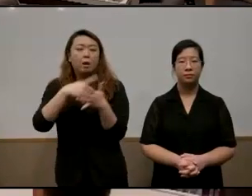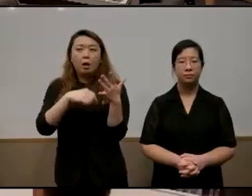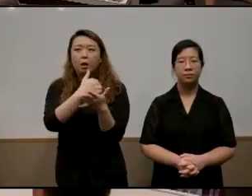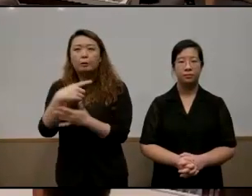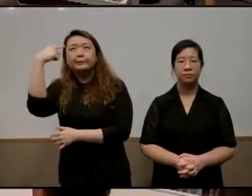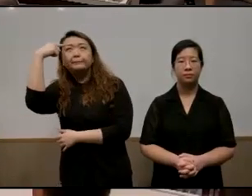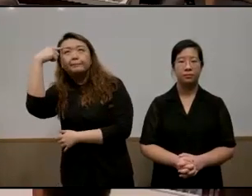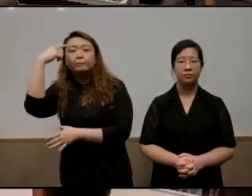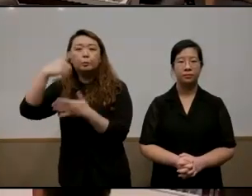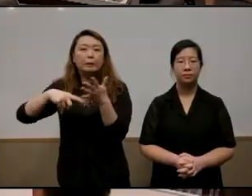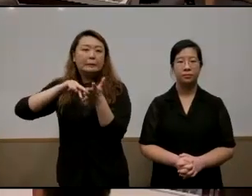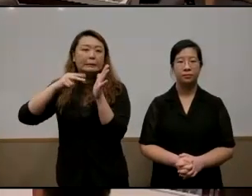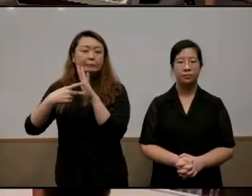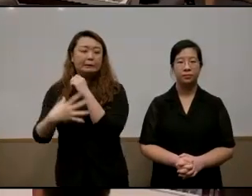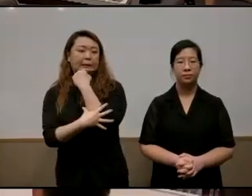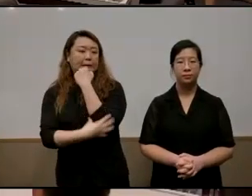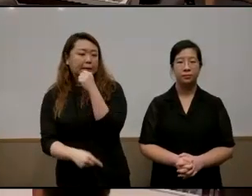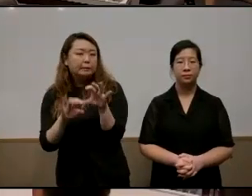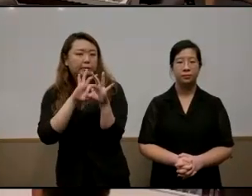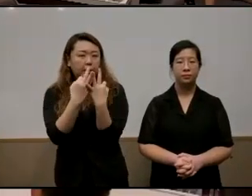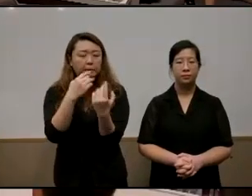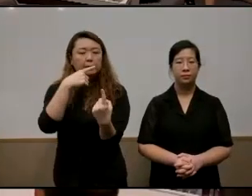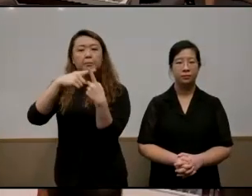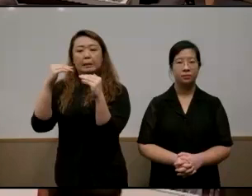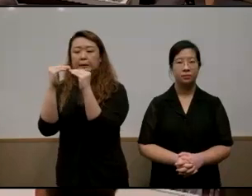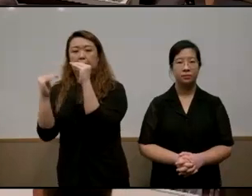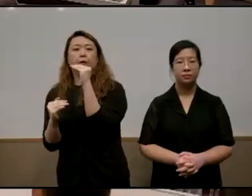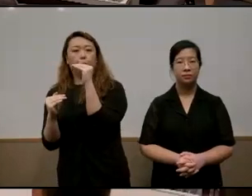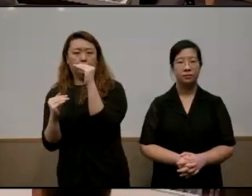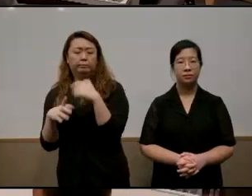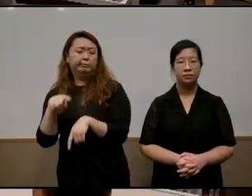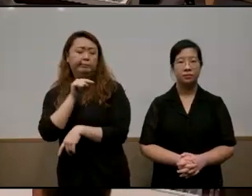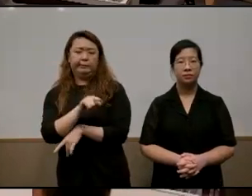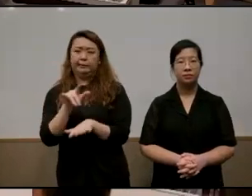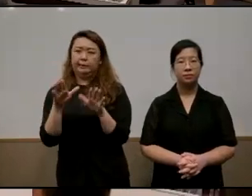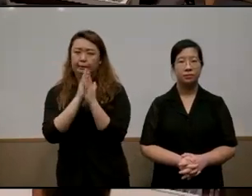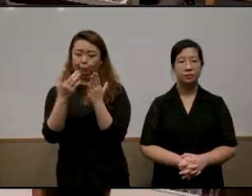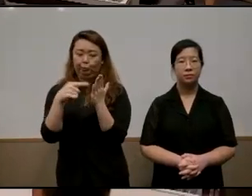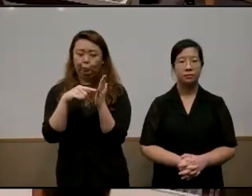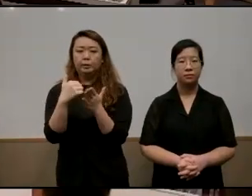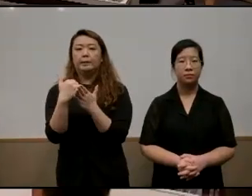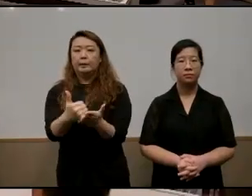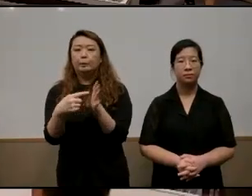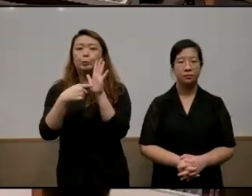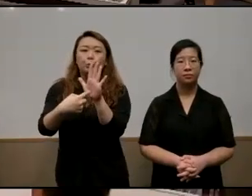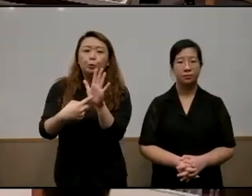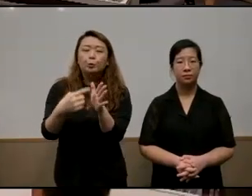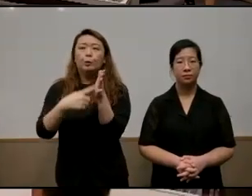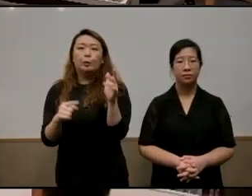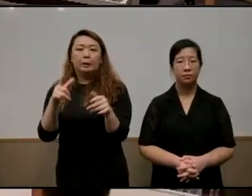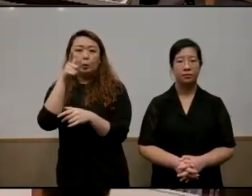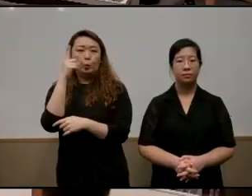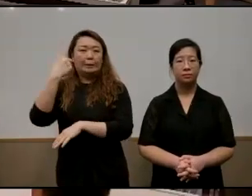disadvantage and and inequality um so i think the book tries to help us to kind of move through the day of a of a disadvantaged family as well